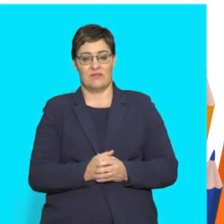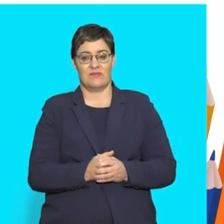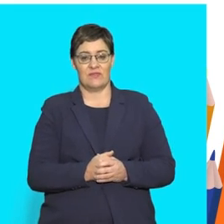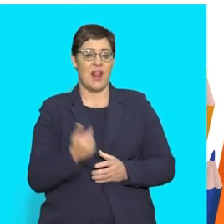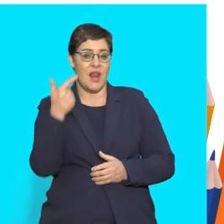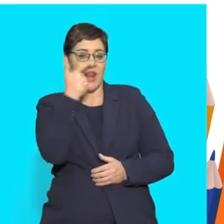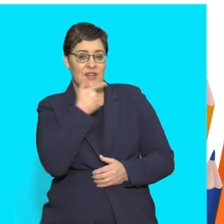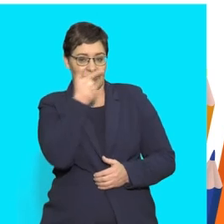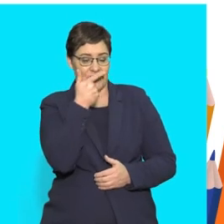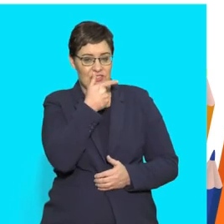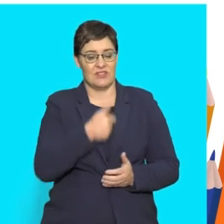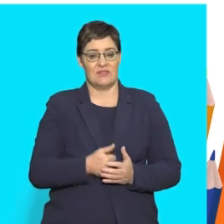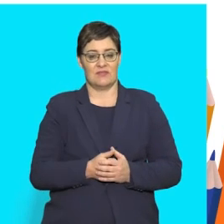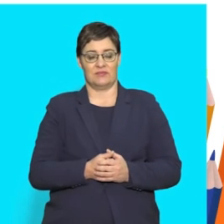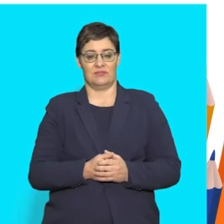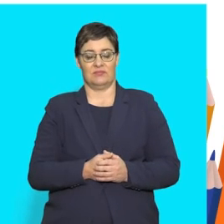33. 34.